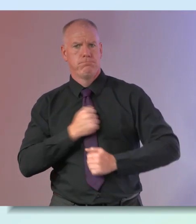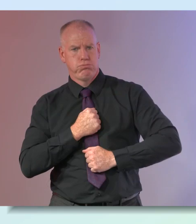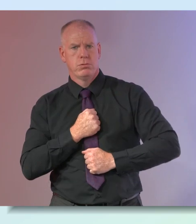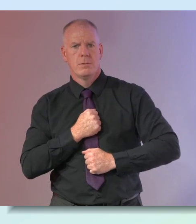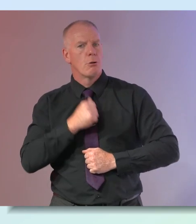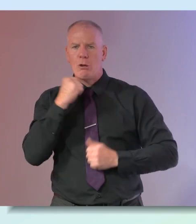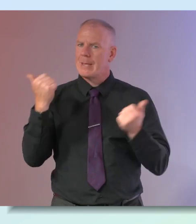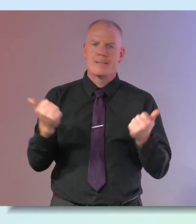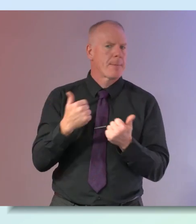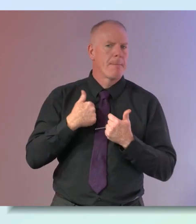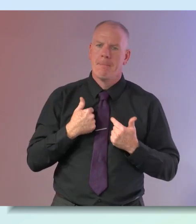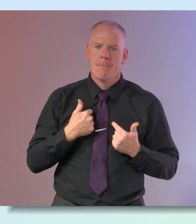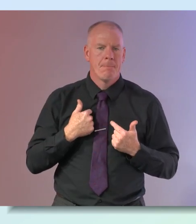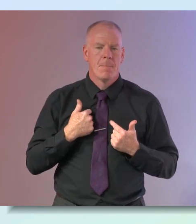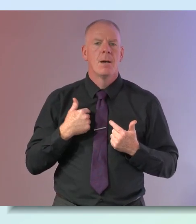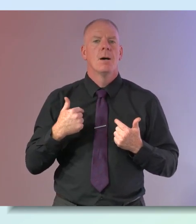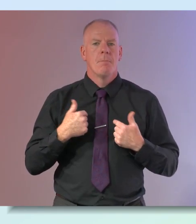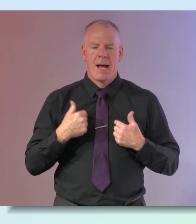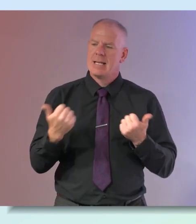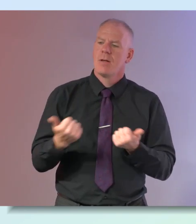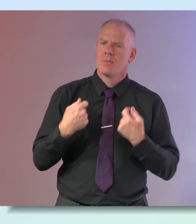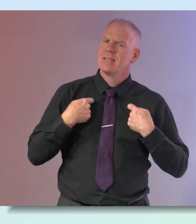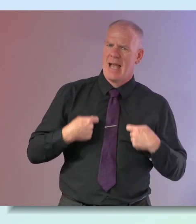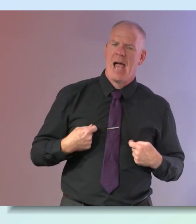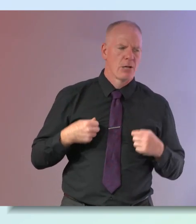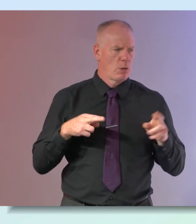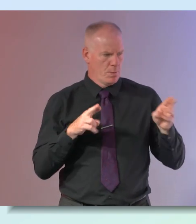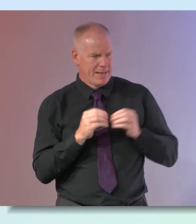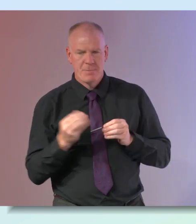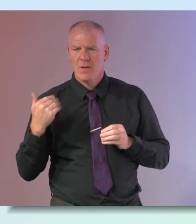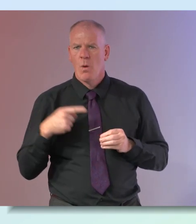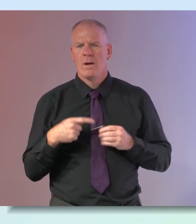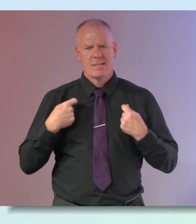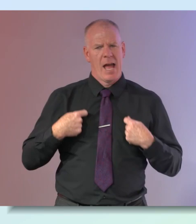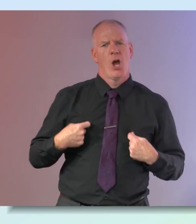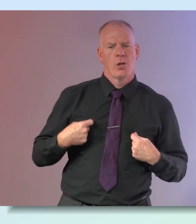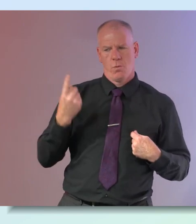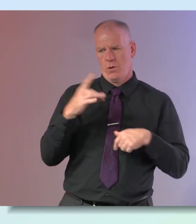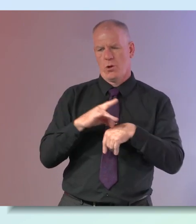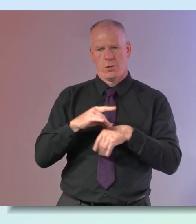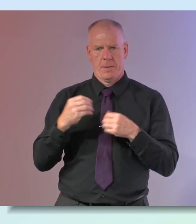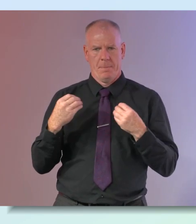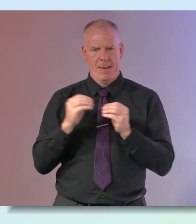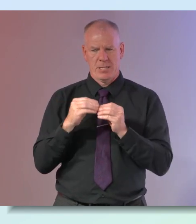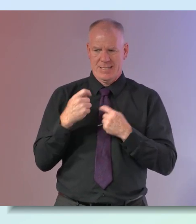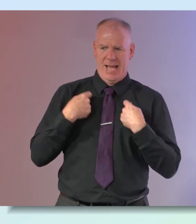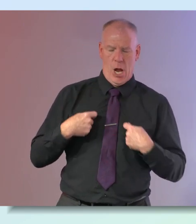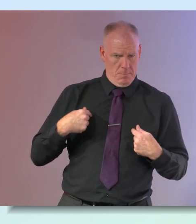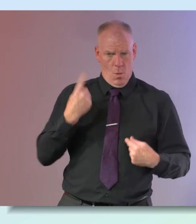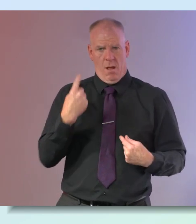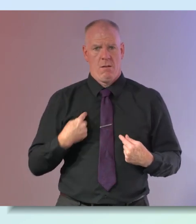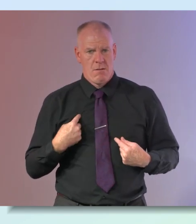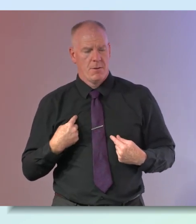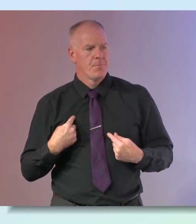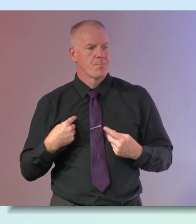symptoms my symptoms were tiredness which you mentioned there earlier on as one of the doctors mentioned there and also